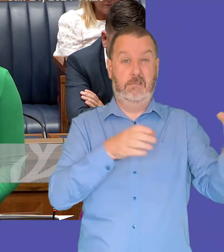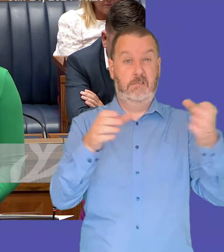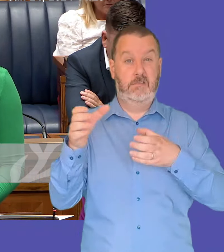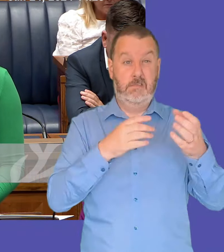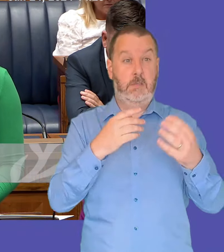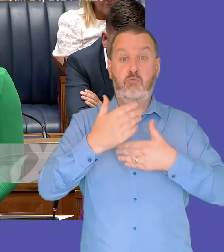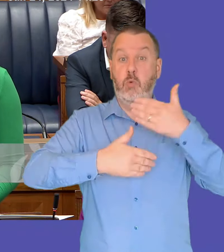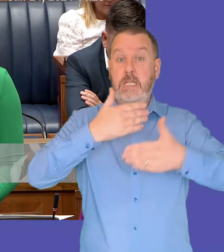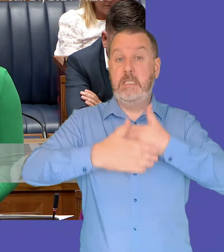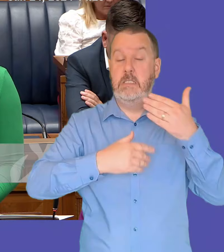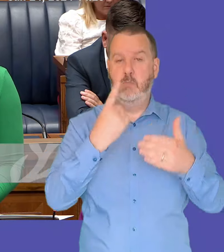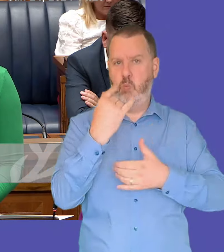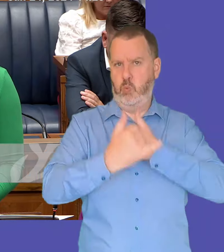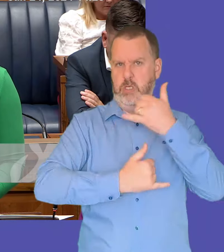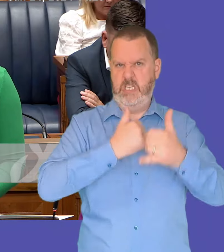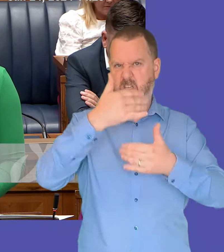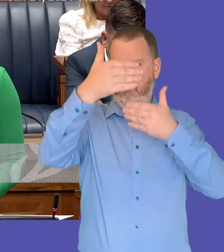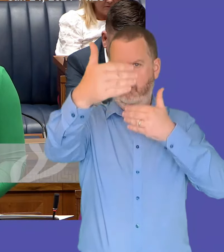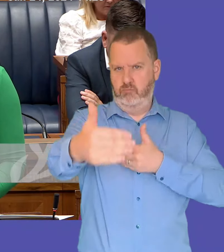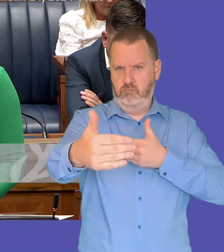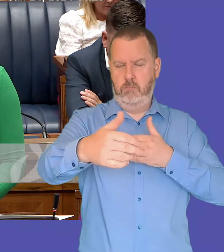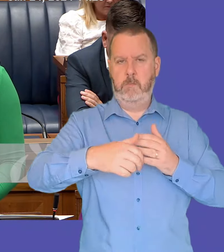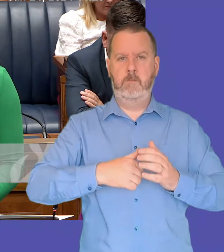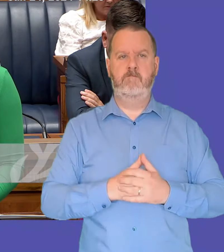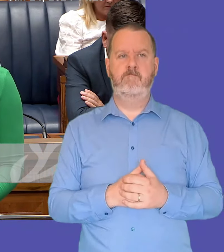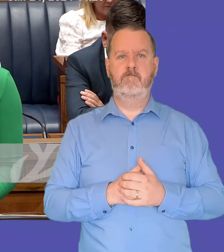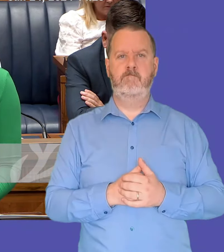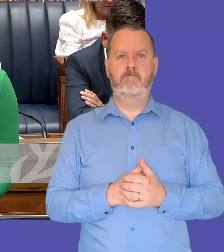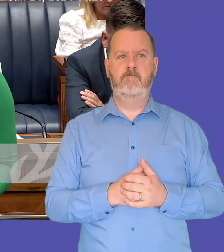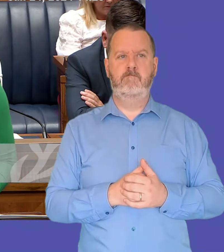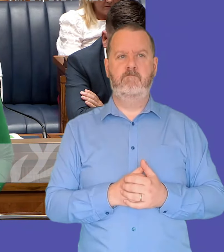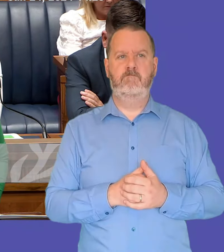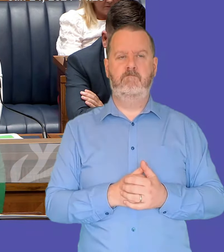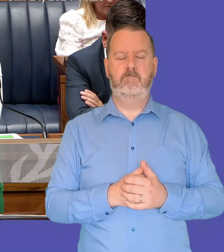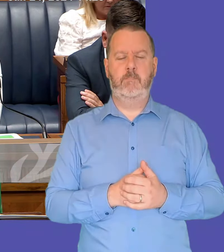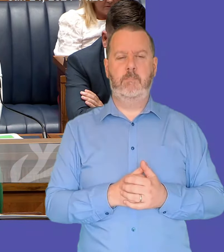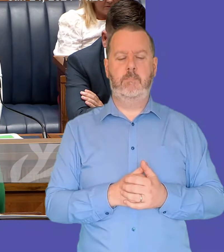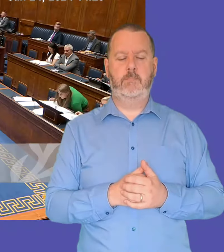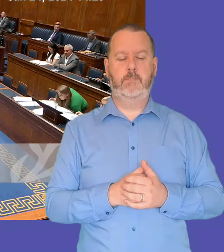decisions in respect of the pro of in respect of when the process is made